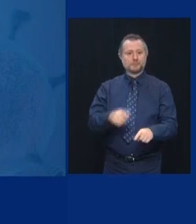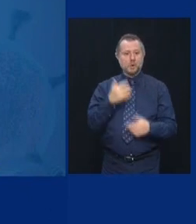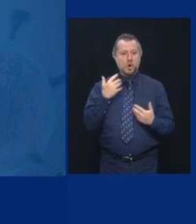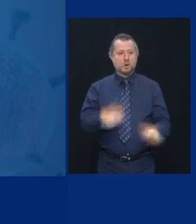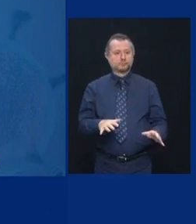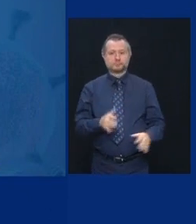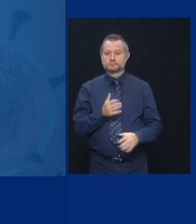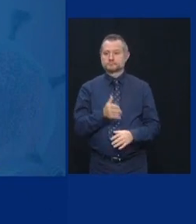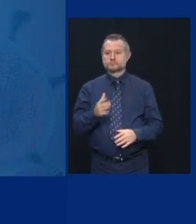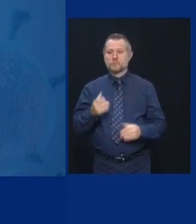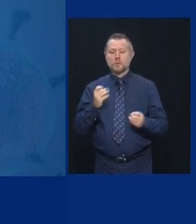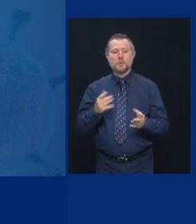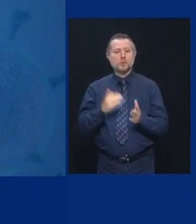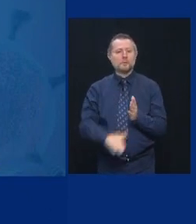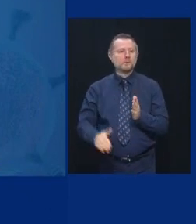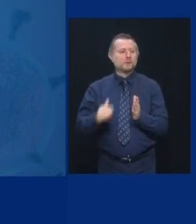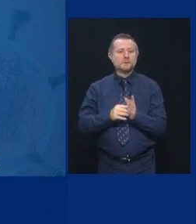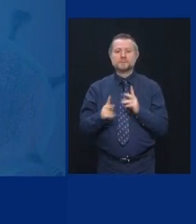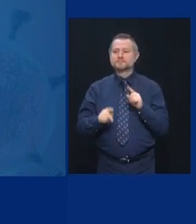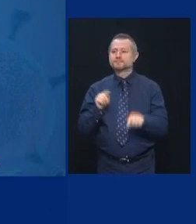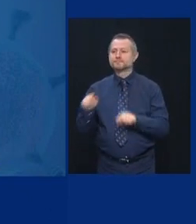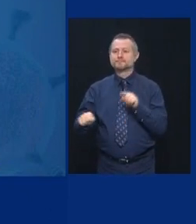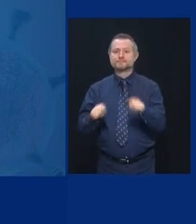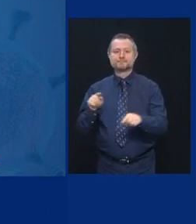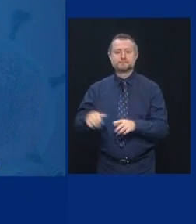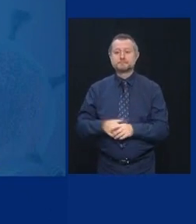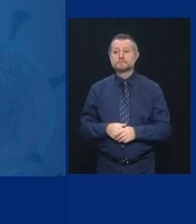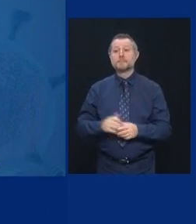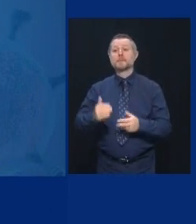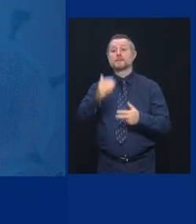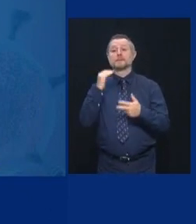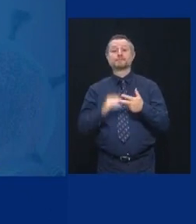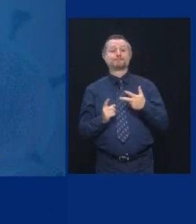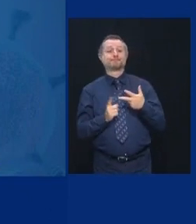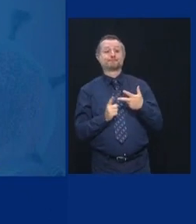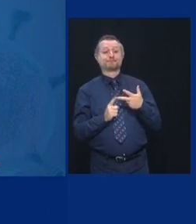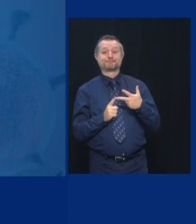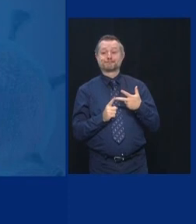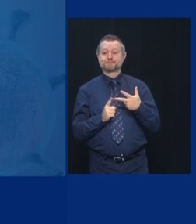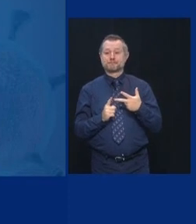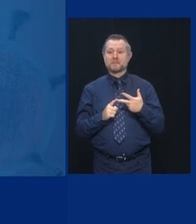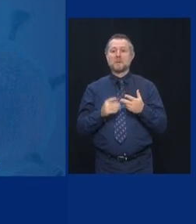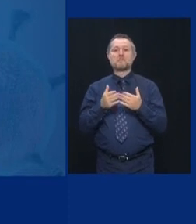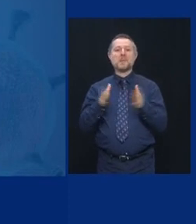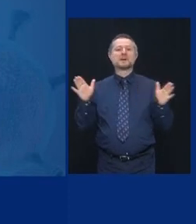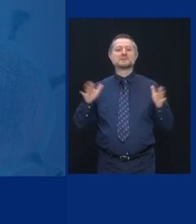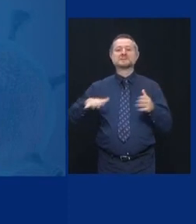over and over again. Third are public spaces. These are basically in priority order.